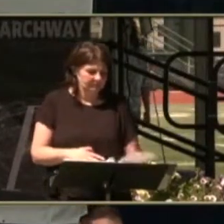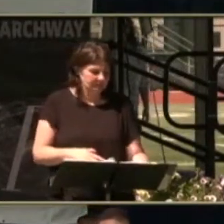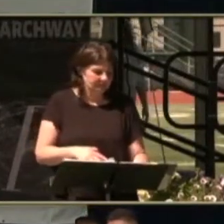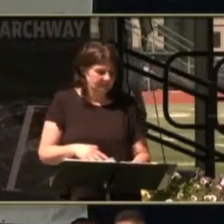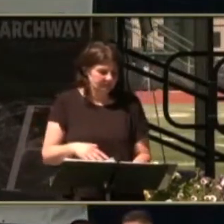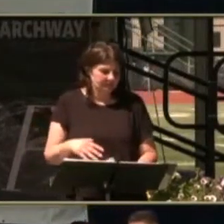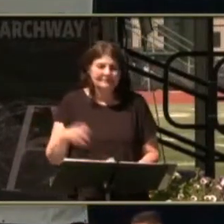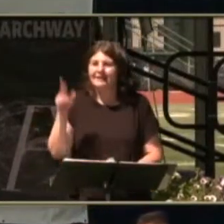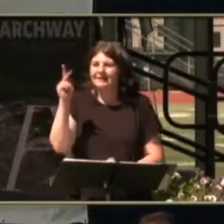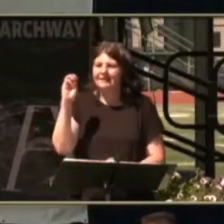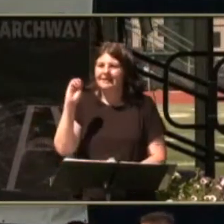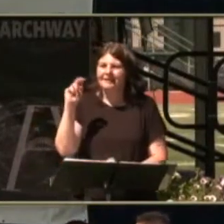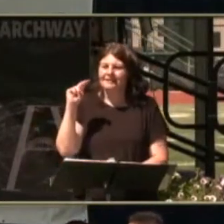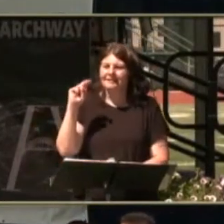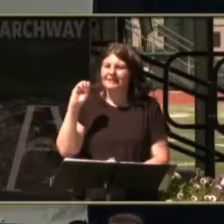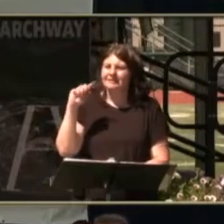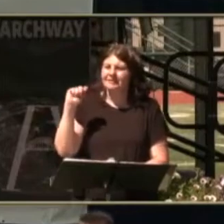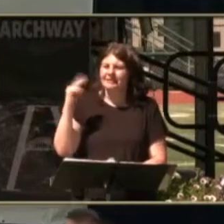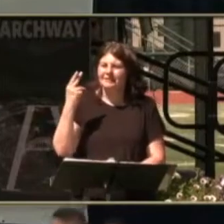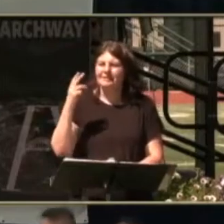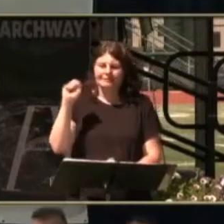Kenneth Smith